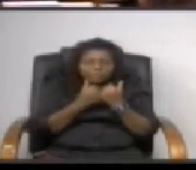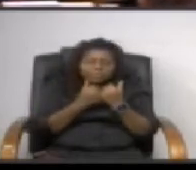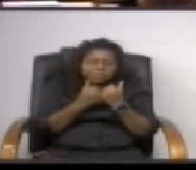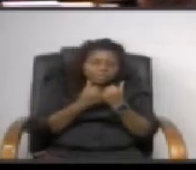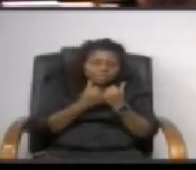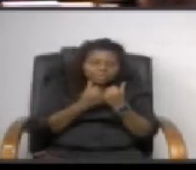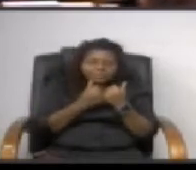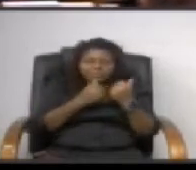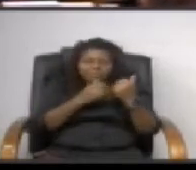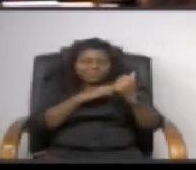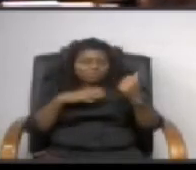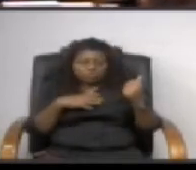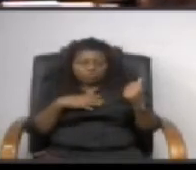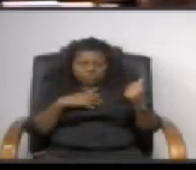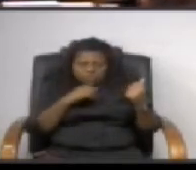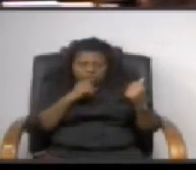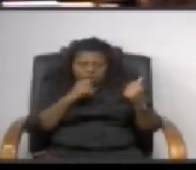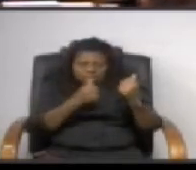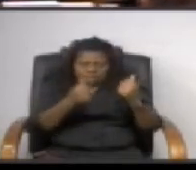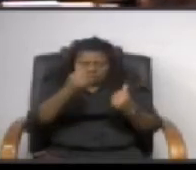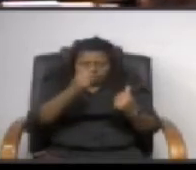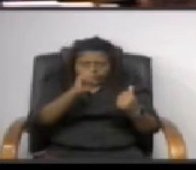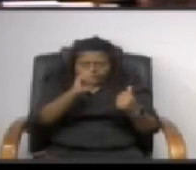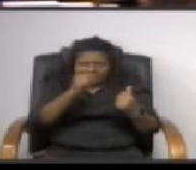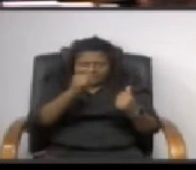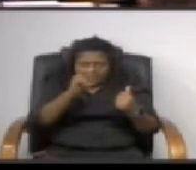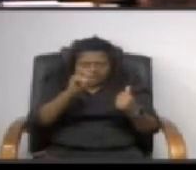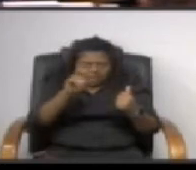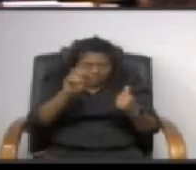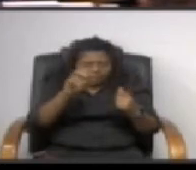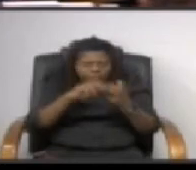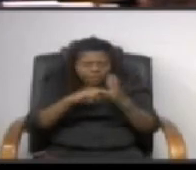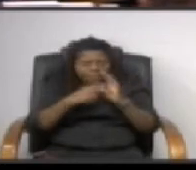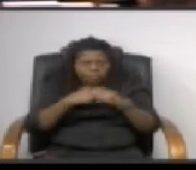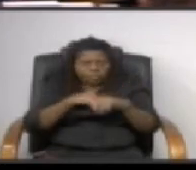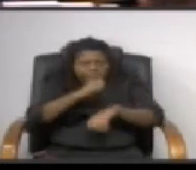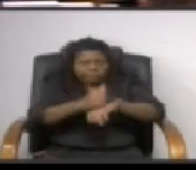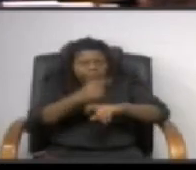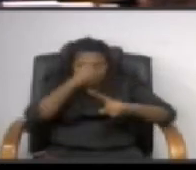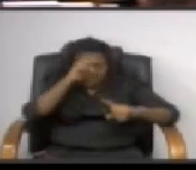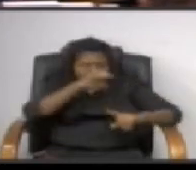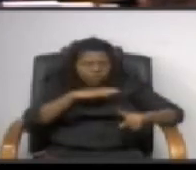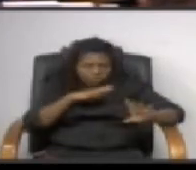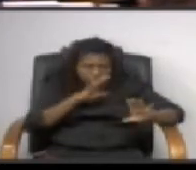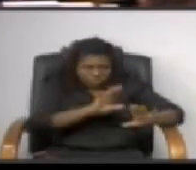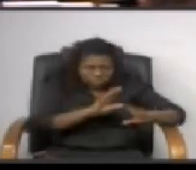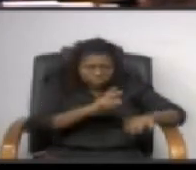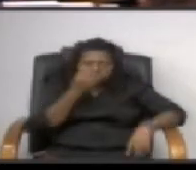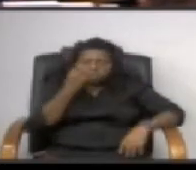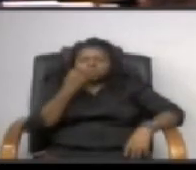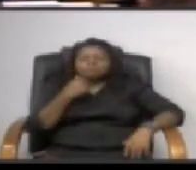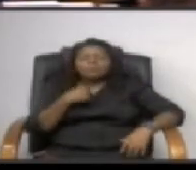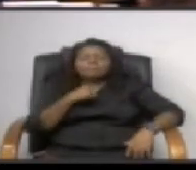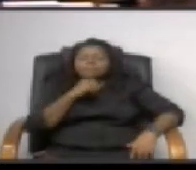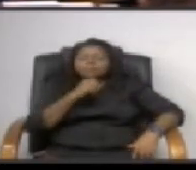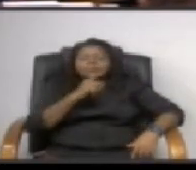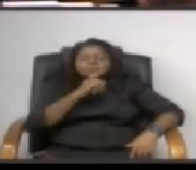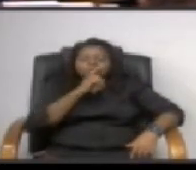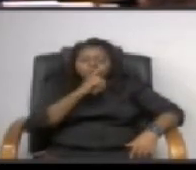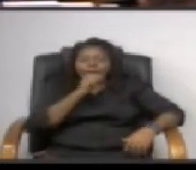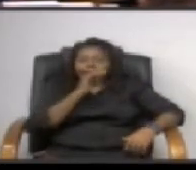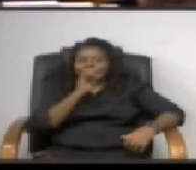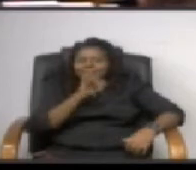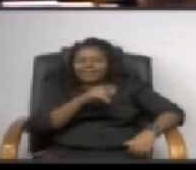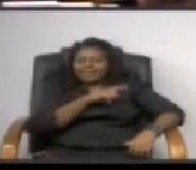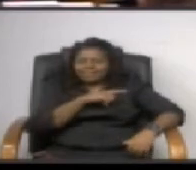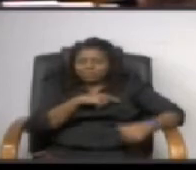it's not an executive uh agency it's by way of congress um i'm not even positive that it actually has been passed